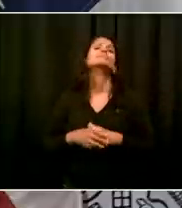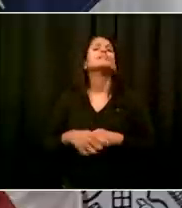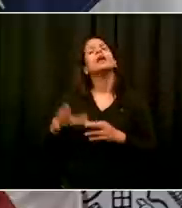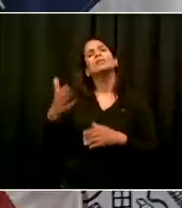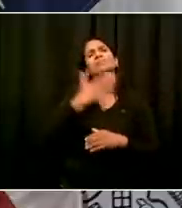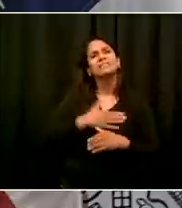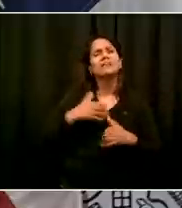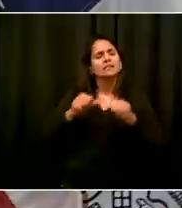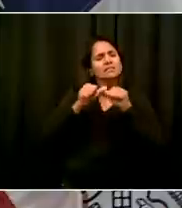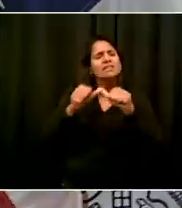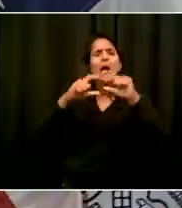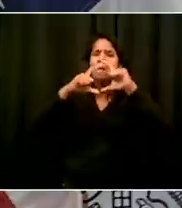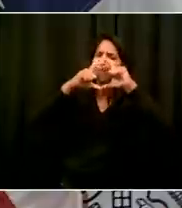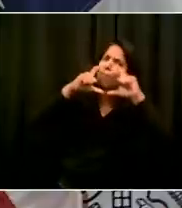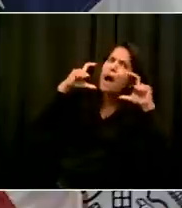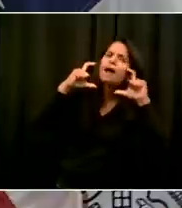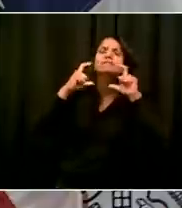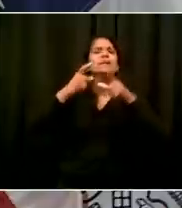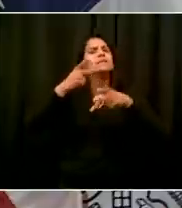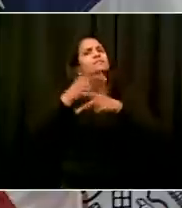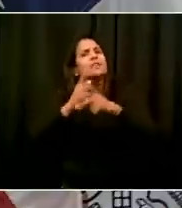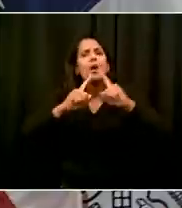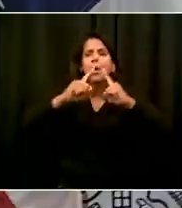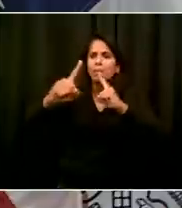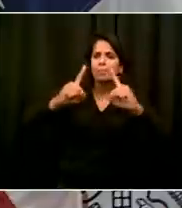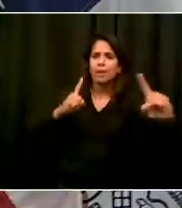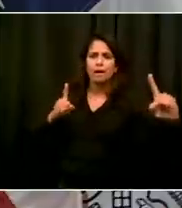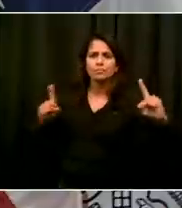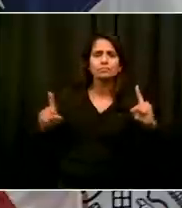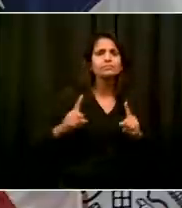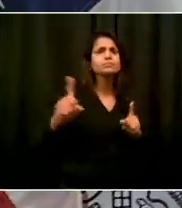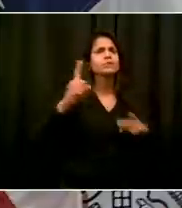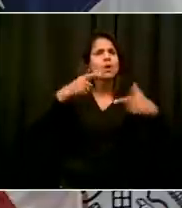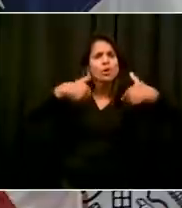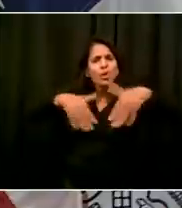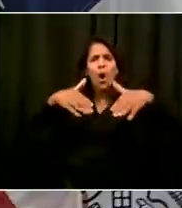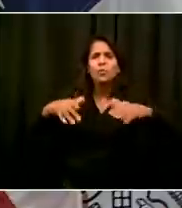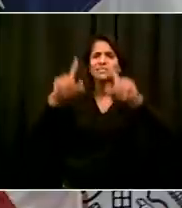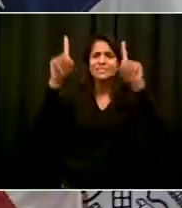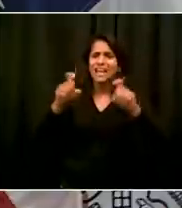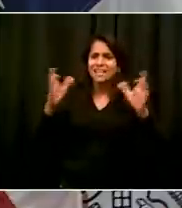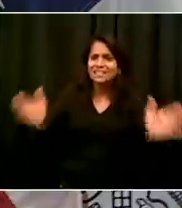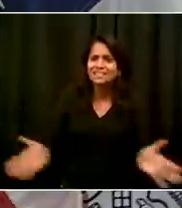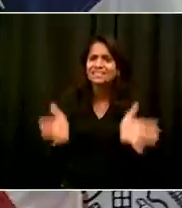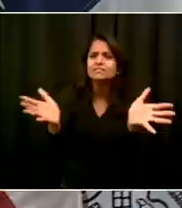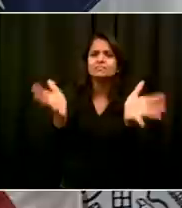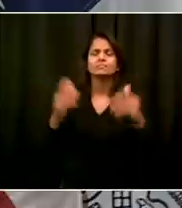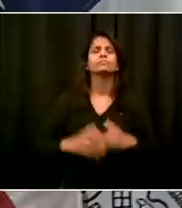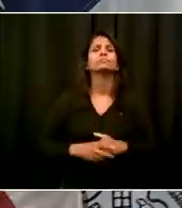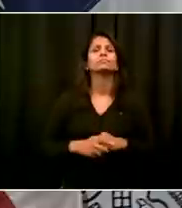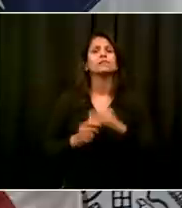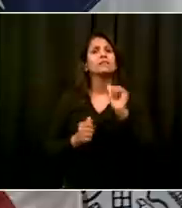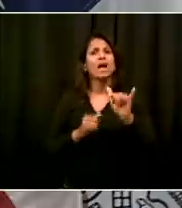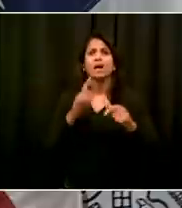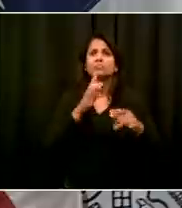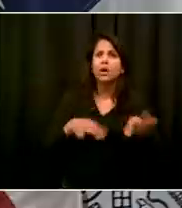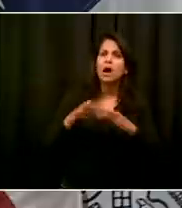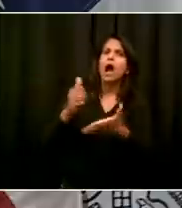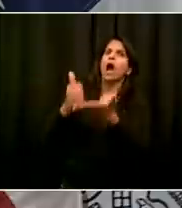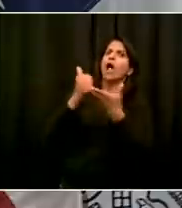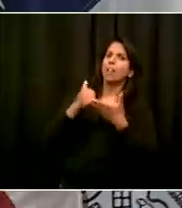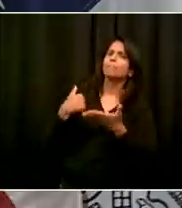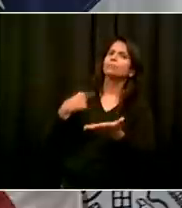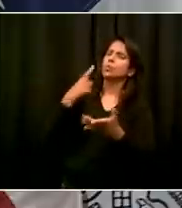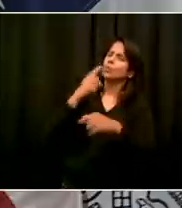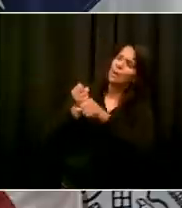tested. And that's how we will come back and beat this back once again. I have no doubt about this city's ability